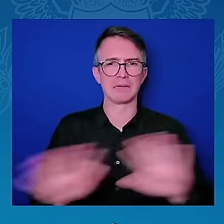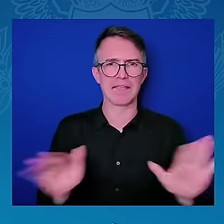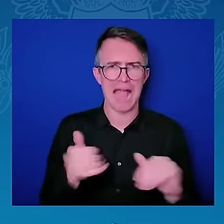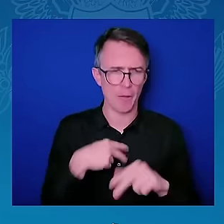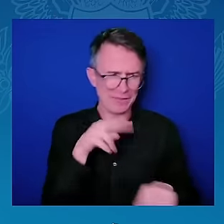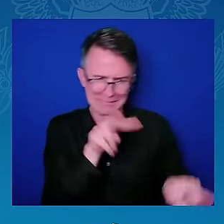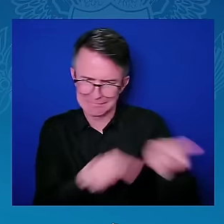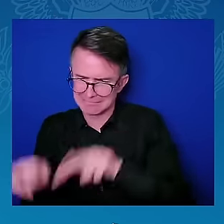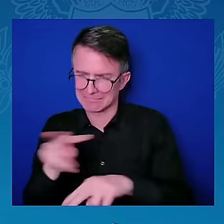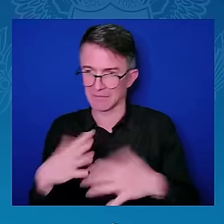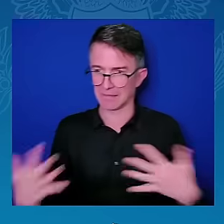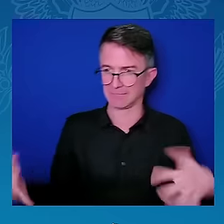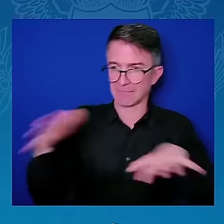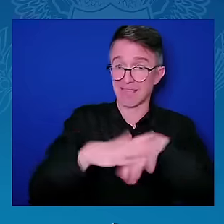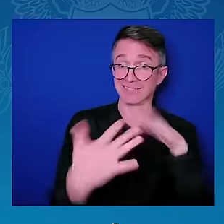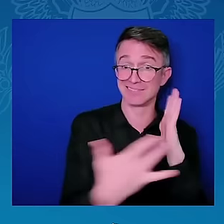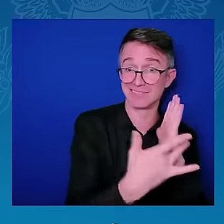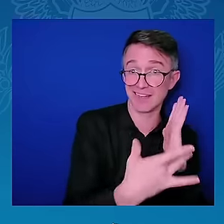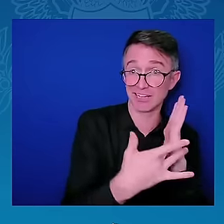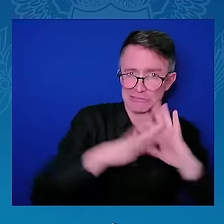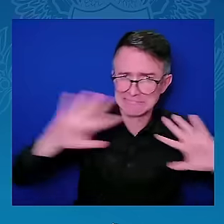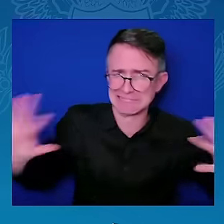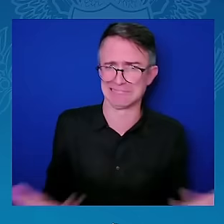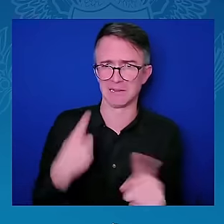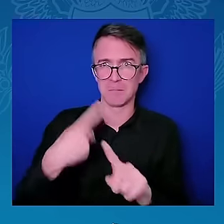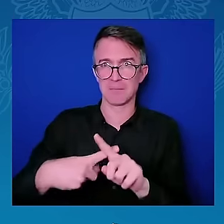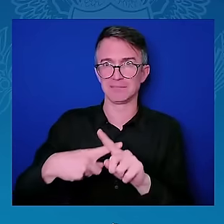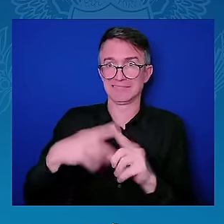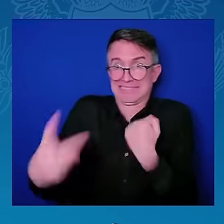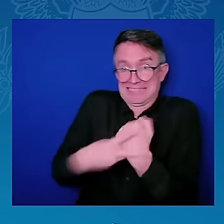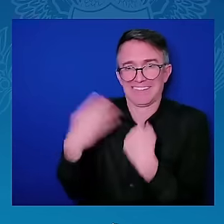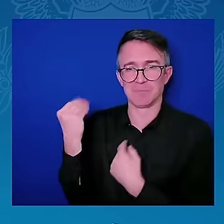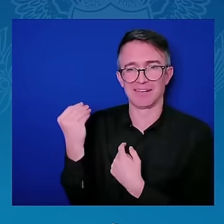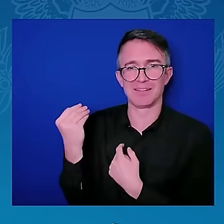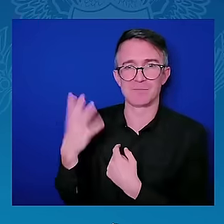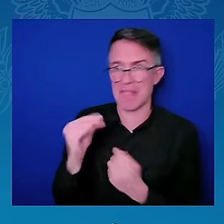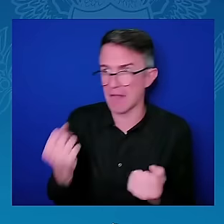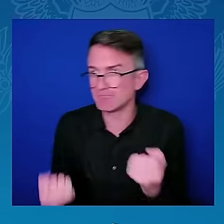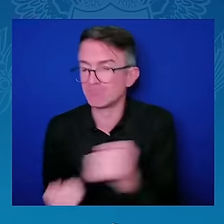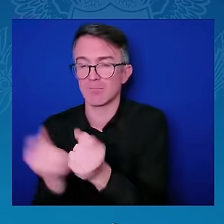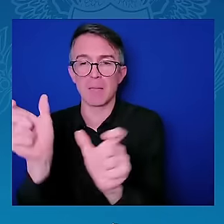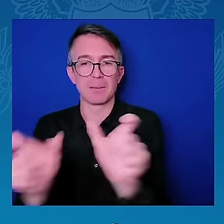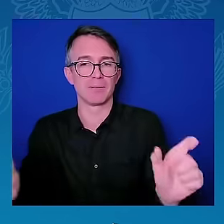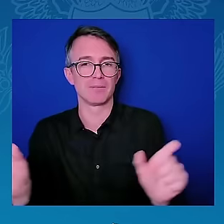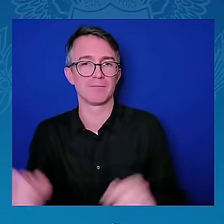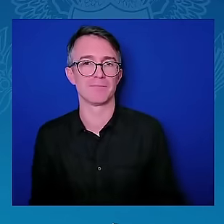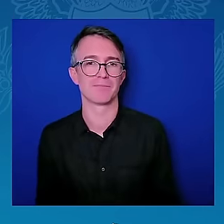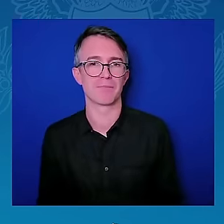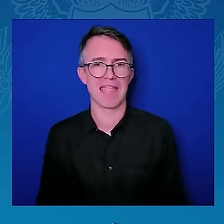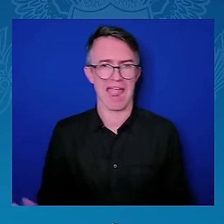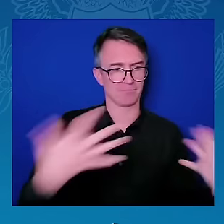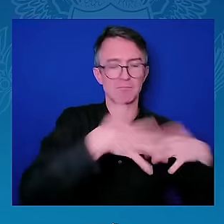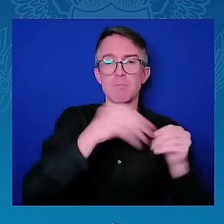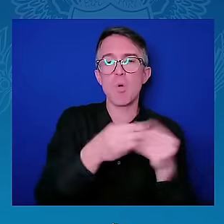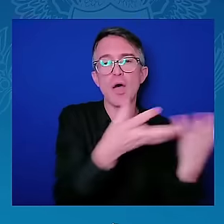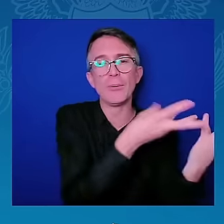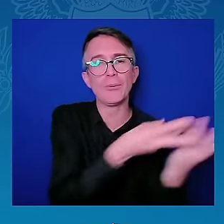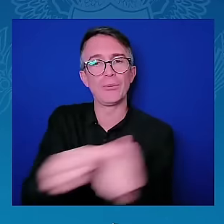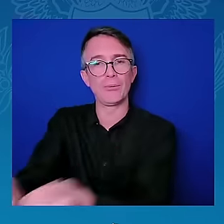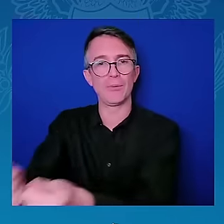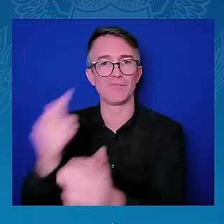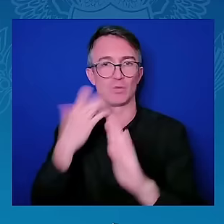focused in the right direction on technology, digital space, young people,